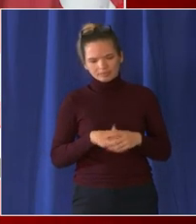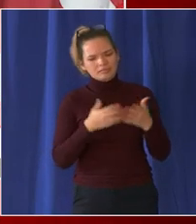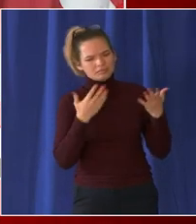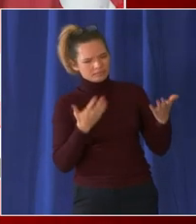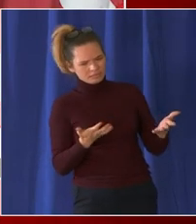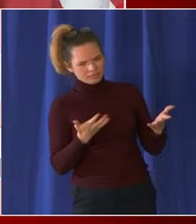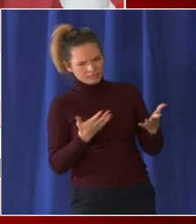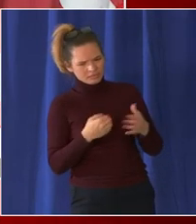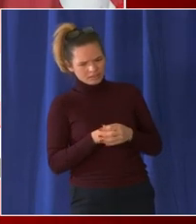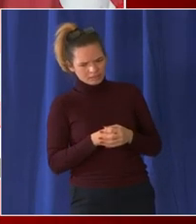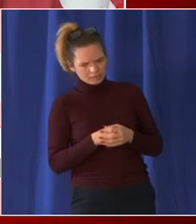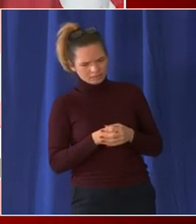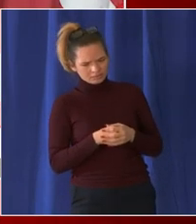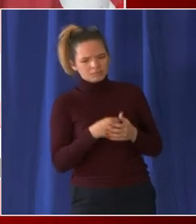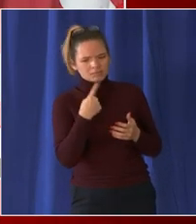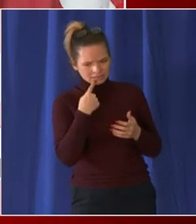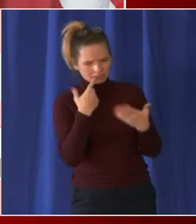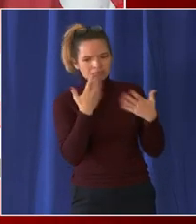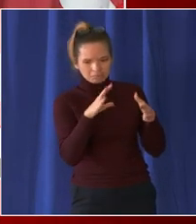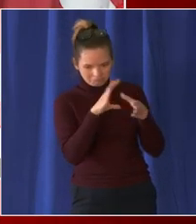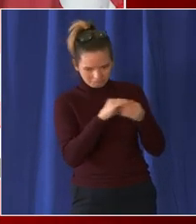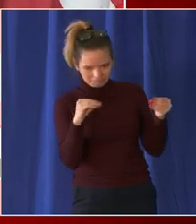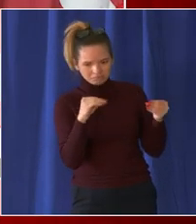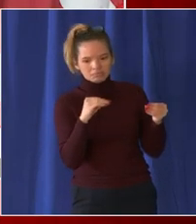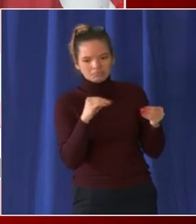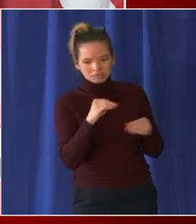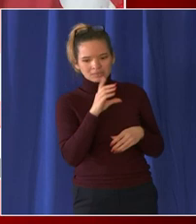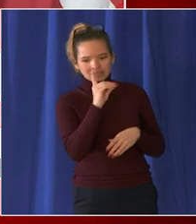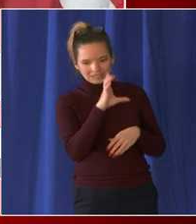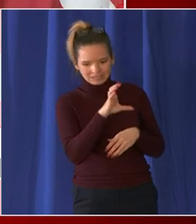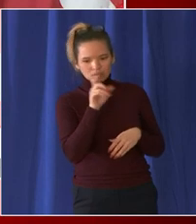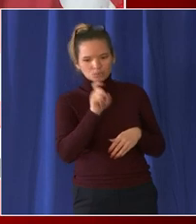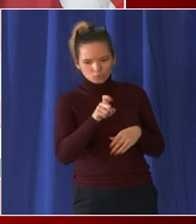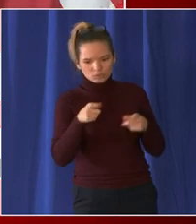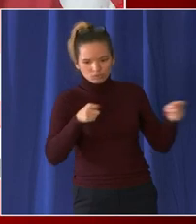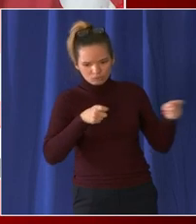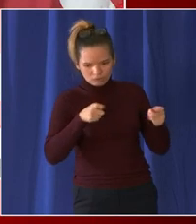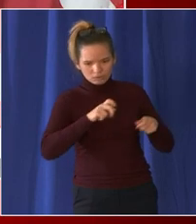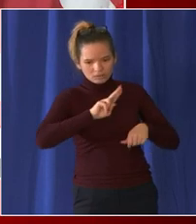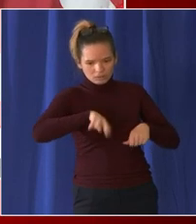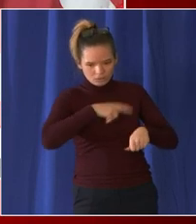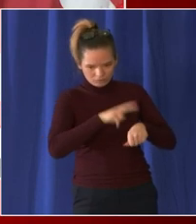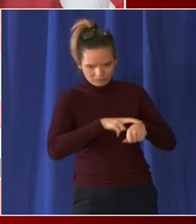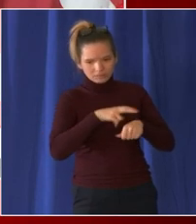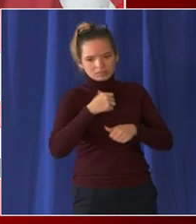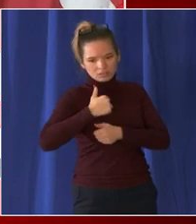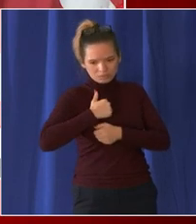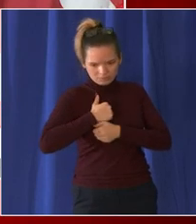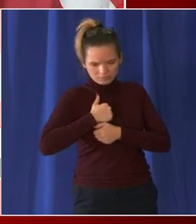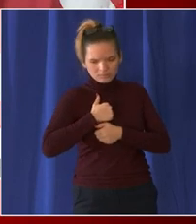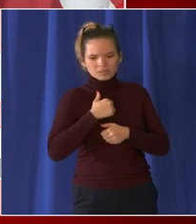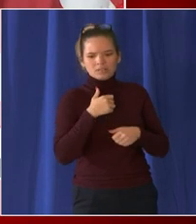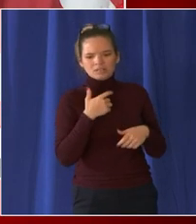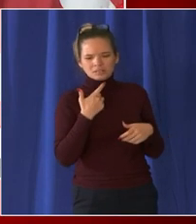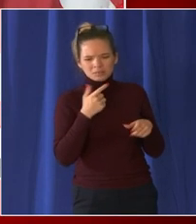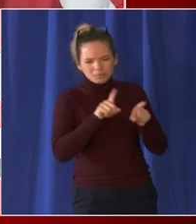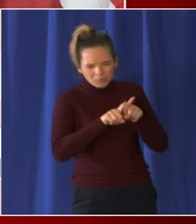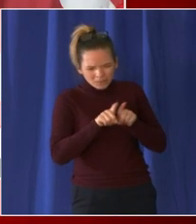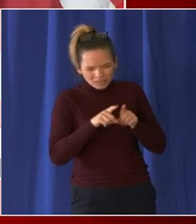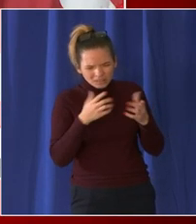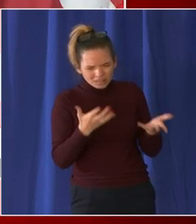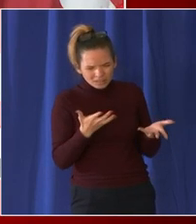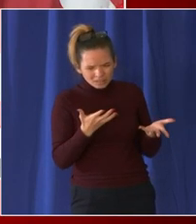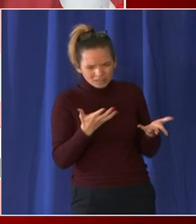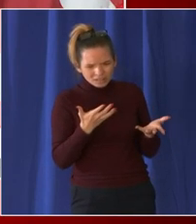national guard as the states and territories do but she also brought up the issue of the president having the ability to